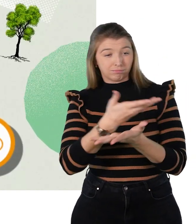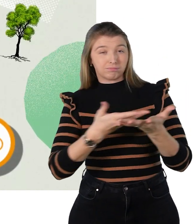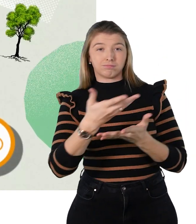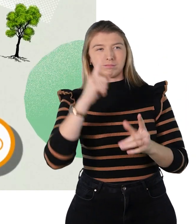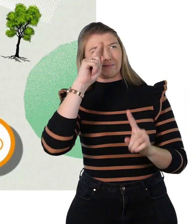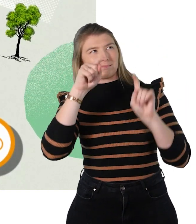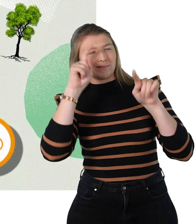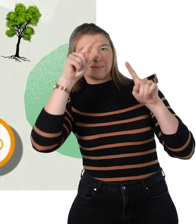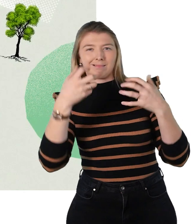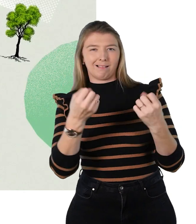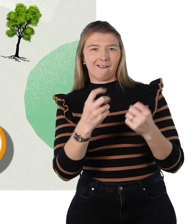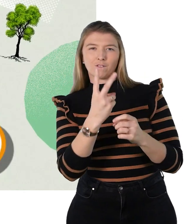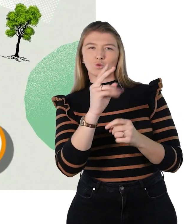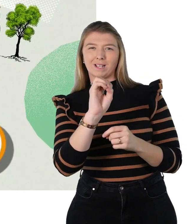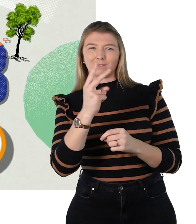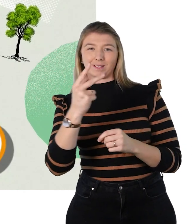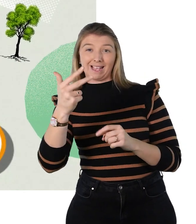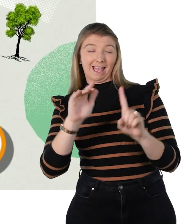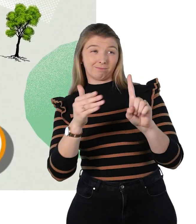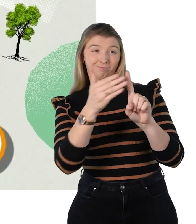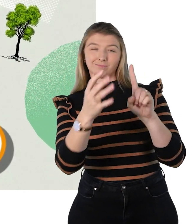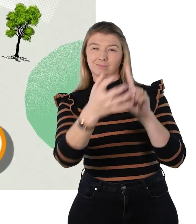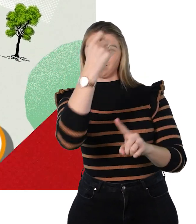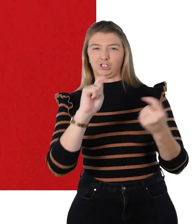that aim to transform our network by 2028.